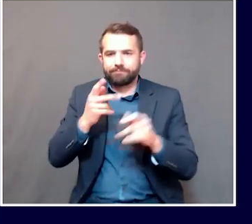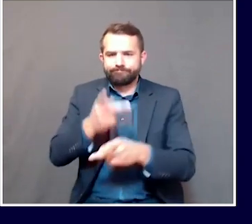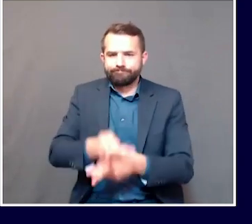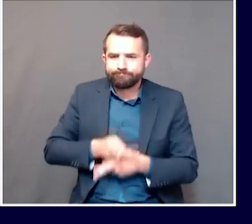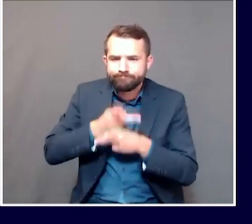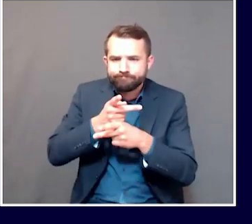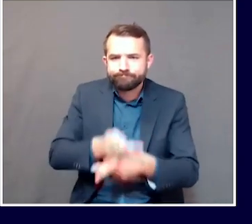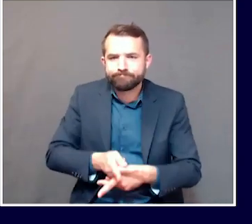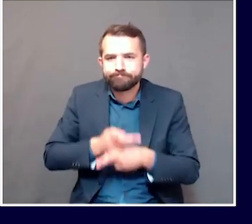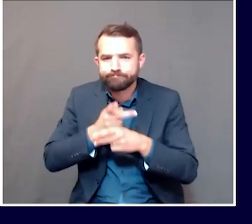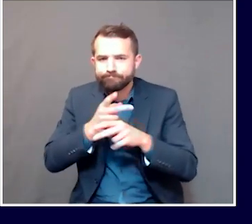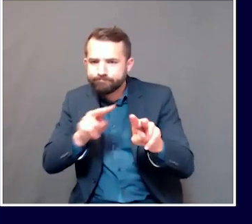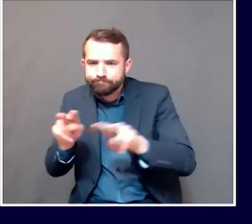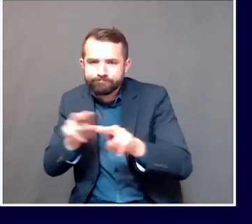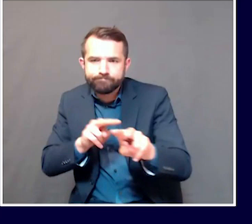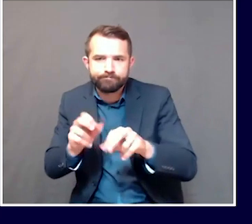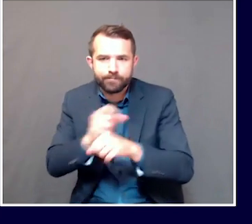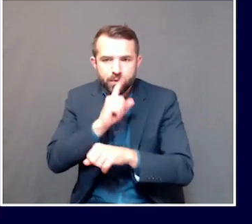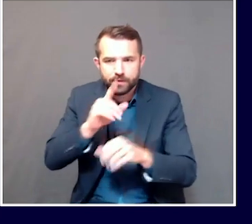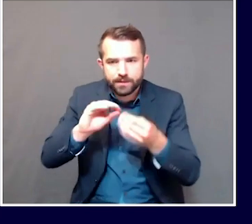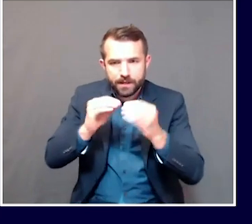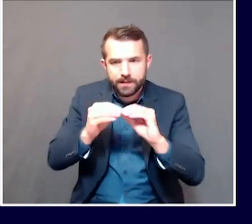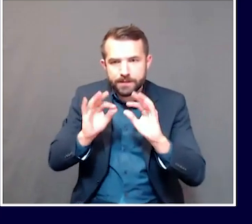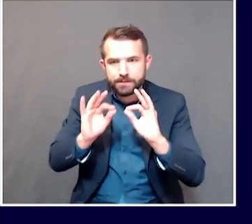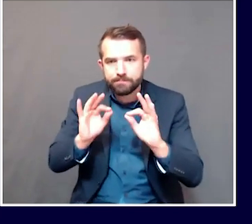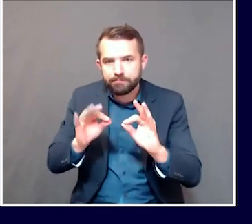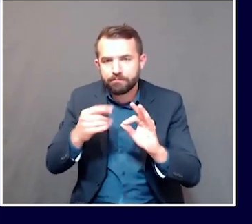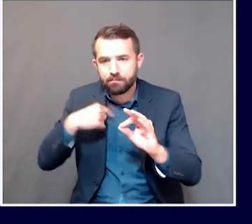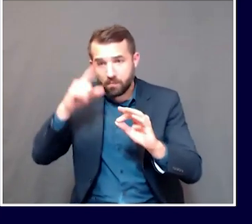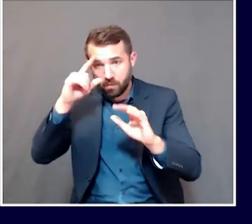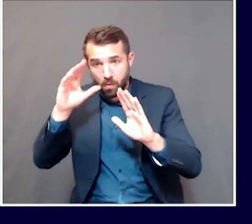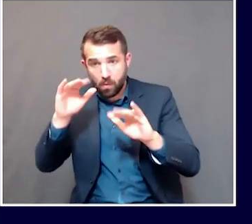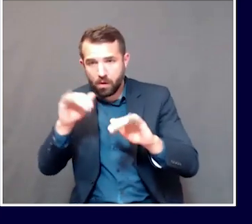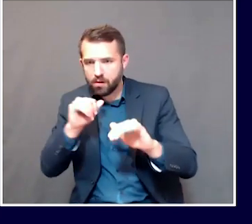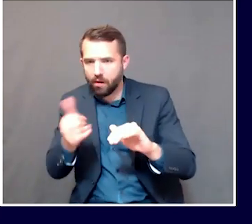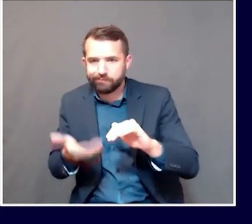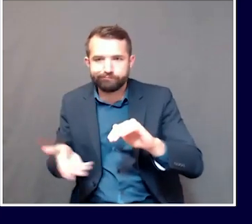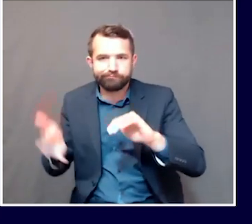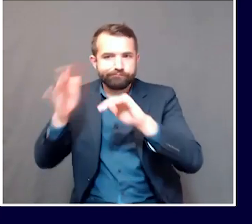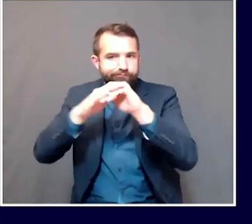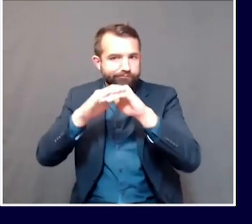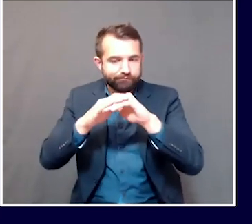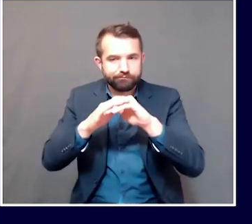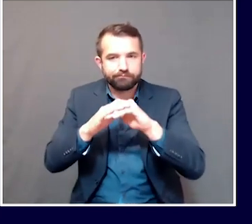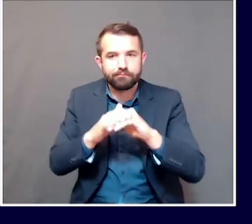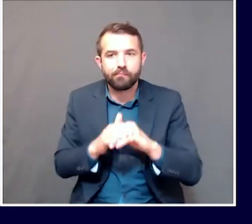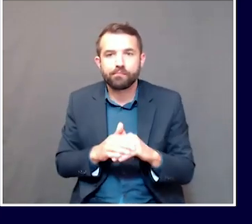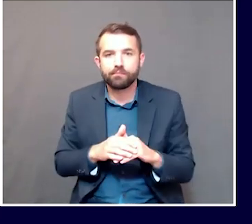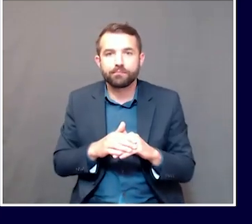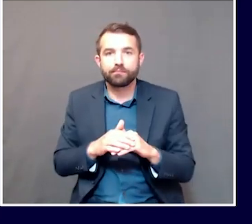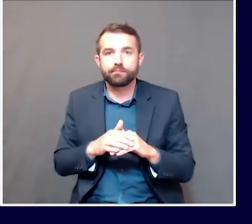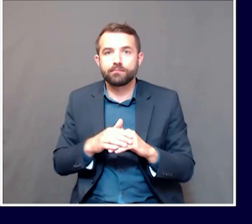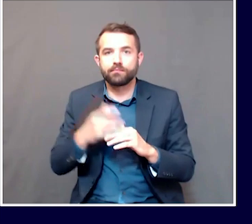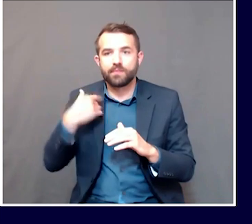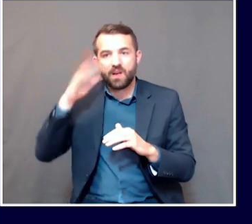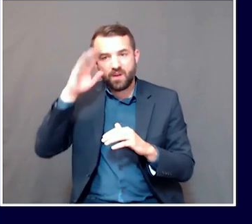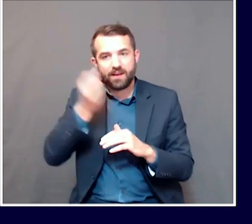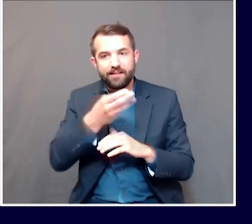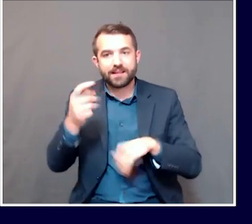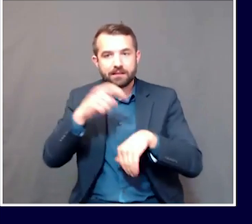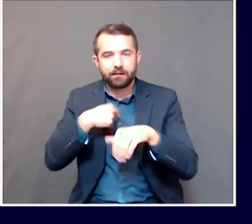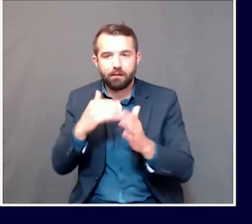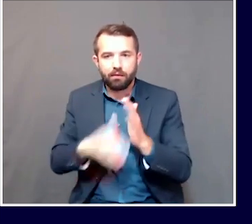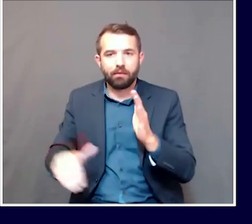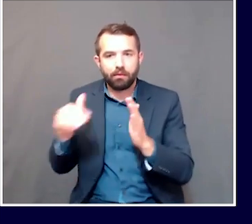of cases. Let's, of course, hope we don't see that. But as we've said multiple times, in the middle of an outbreak, hope is not a strategy.